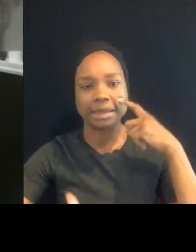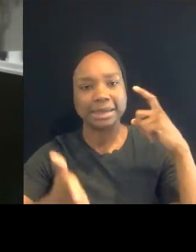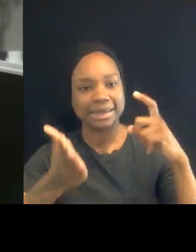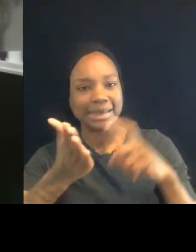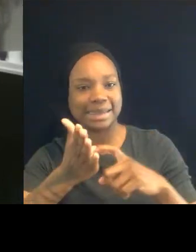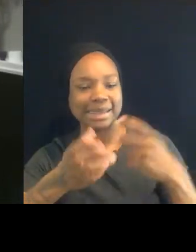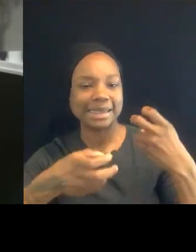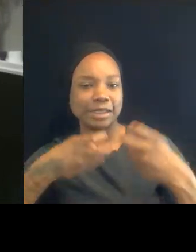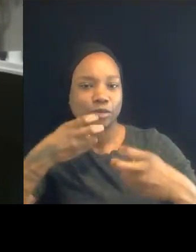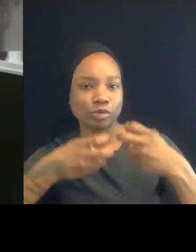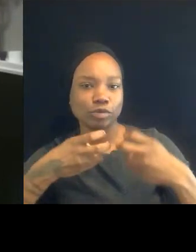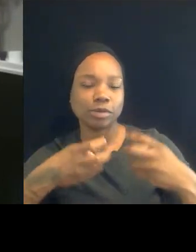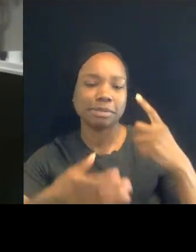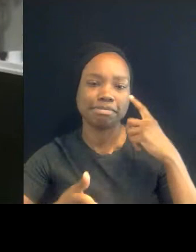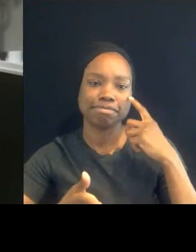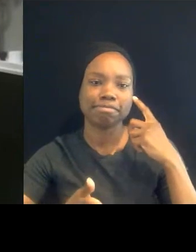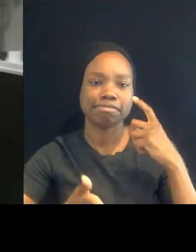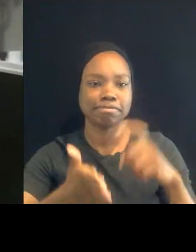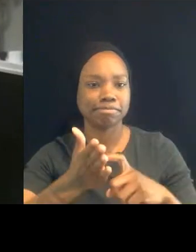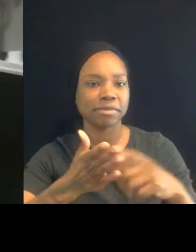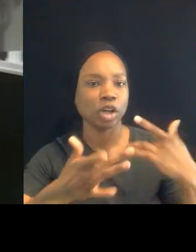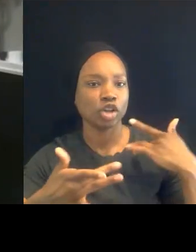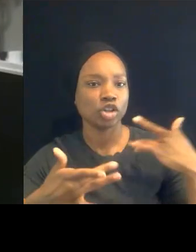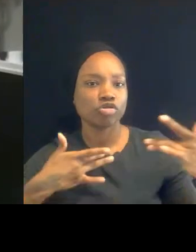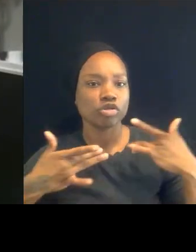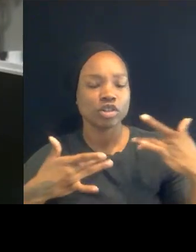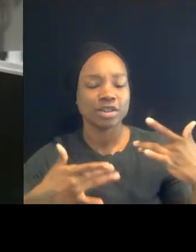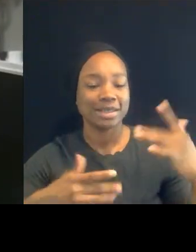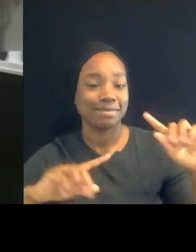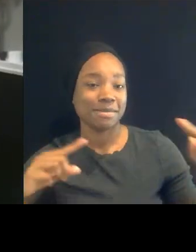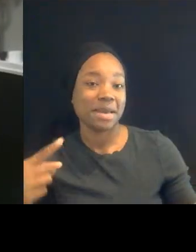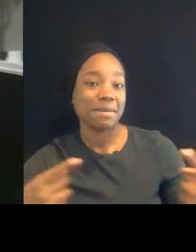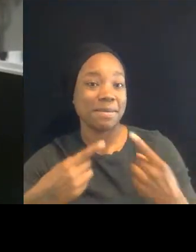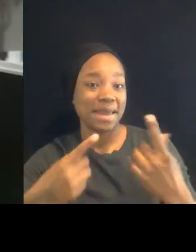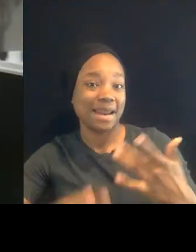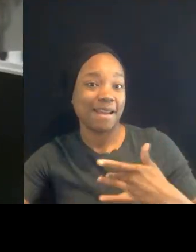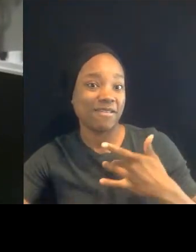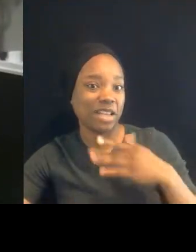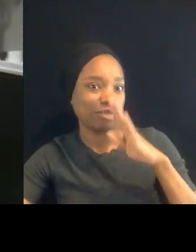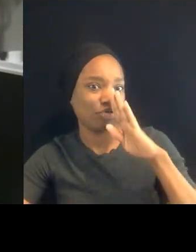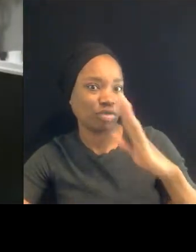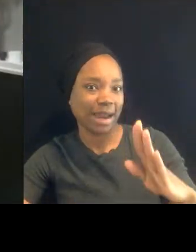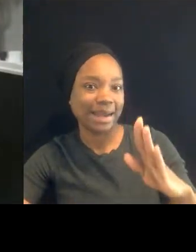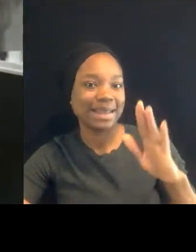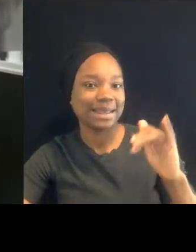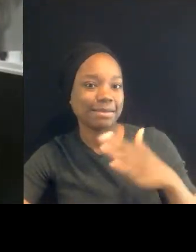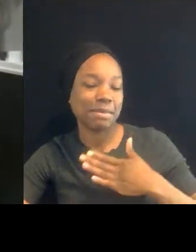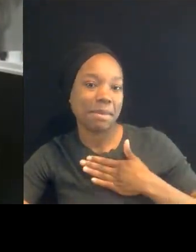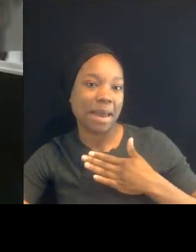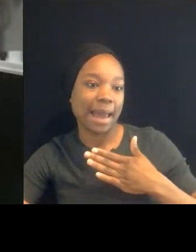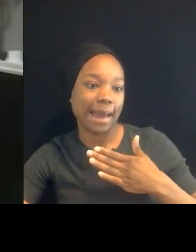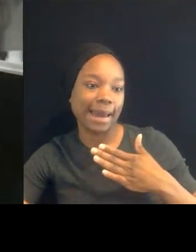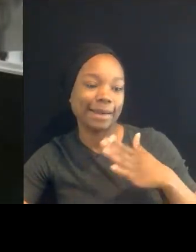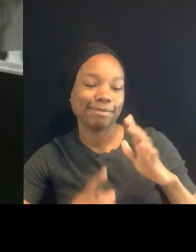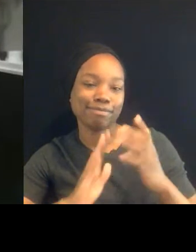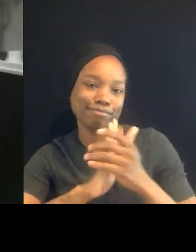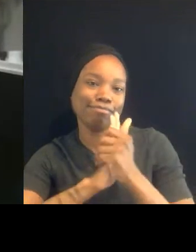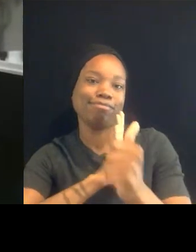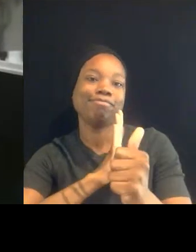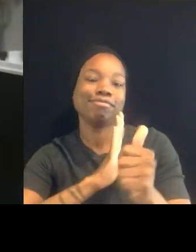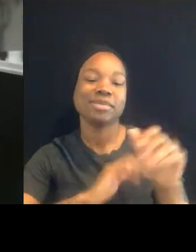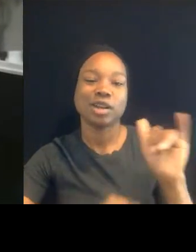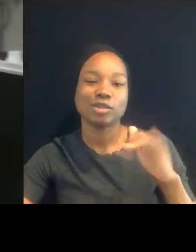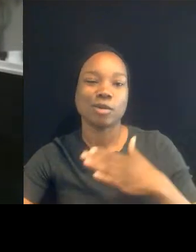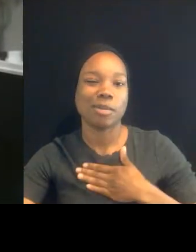I feel the pain directly, it's part of, it's a gift of mine and it's also a curse. I also see a way